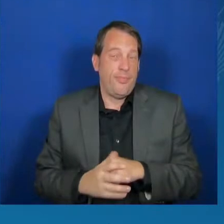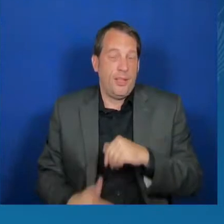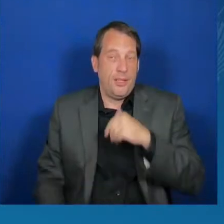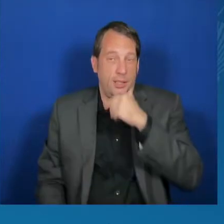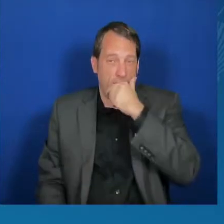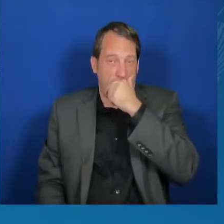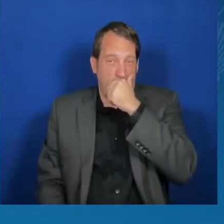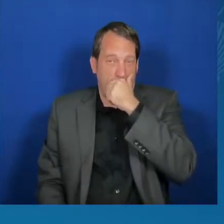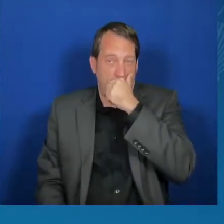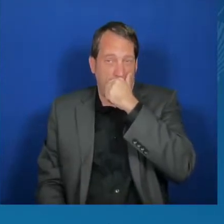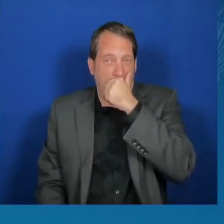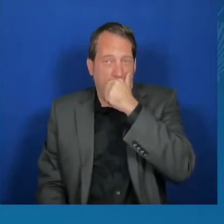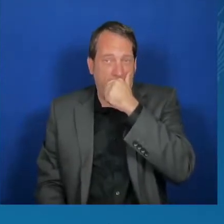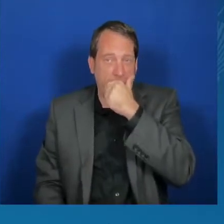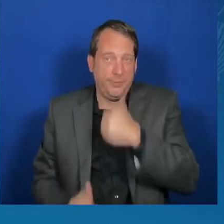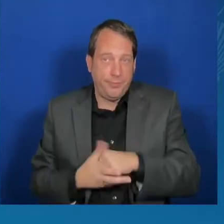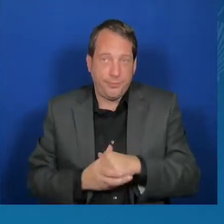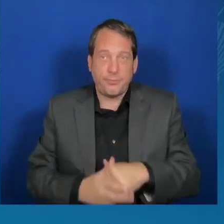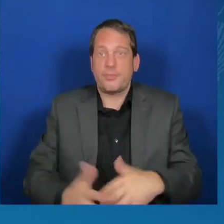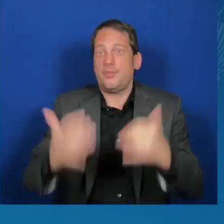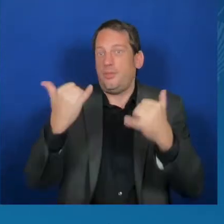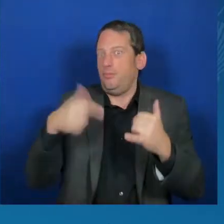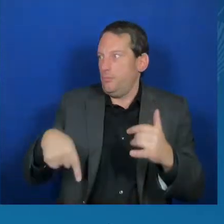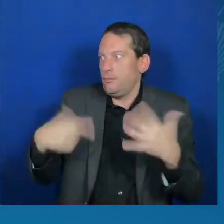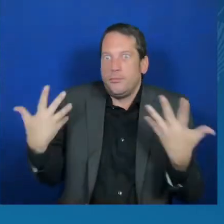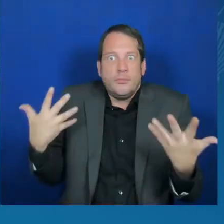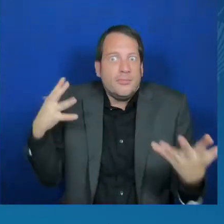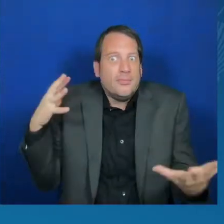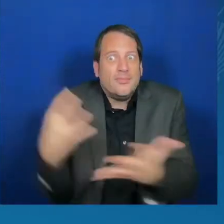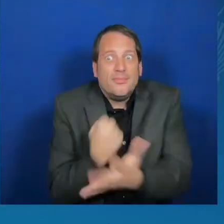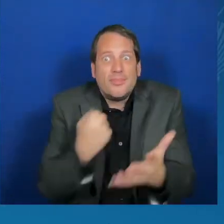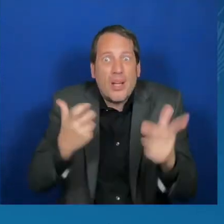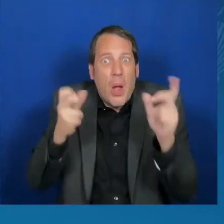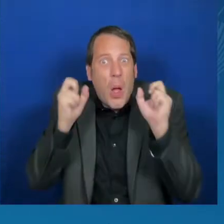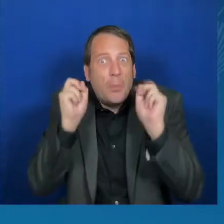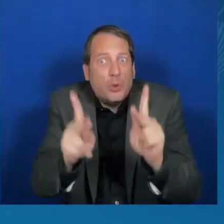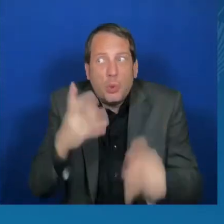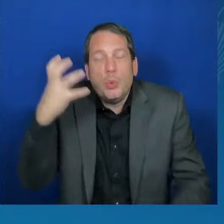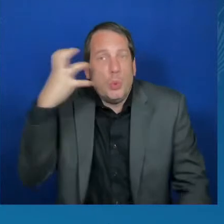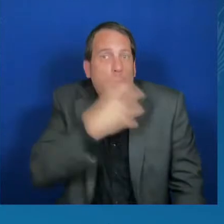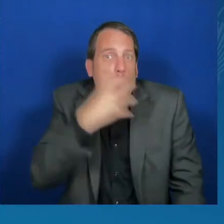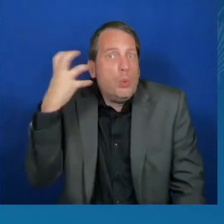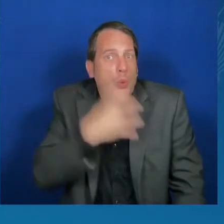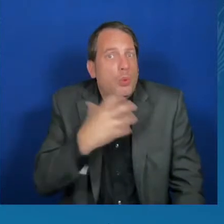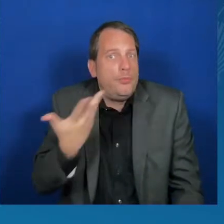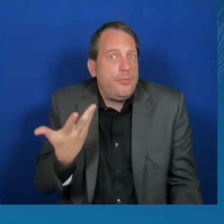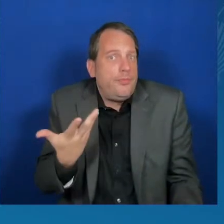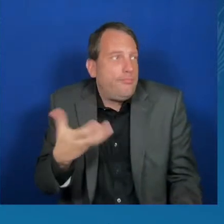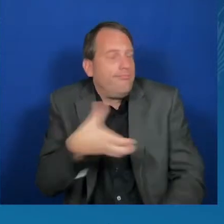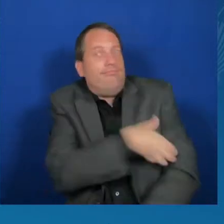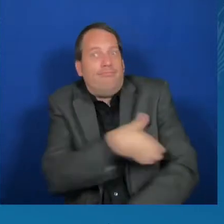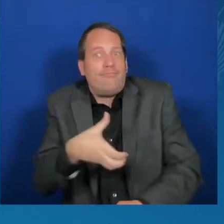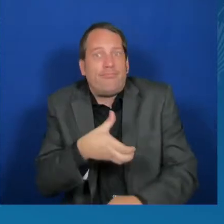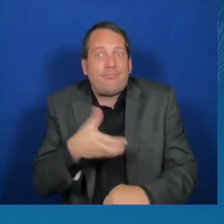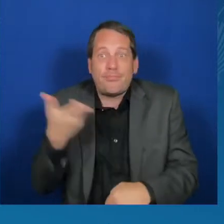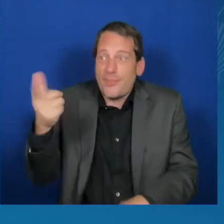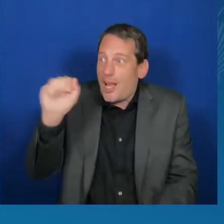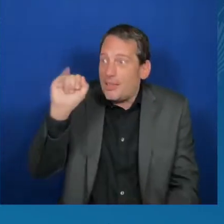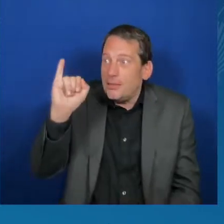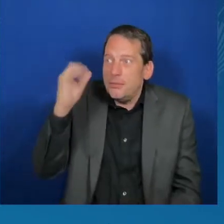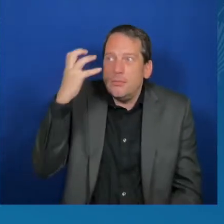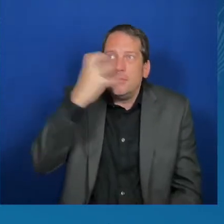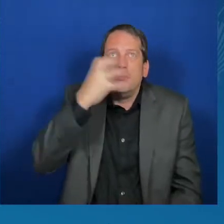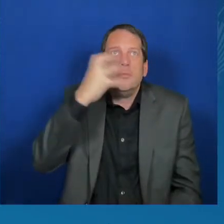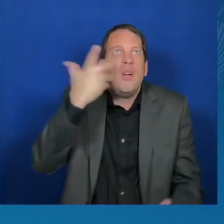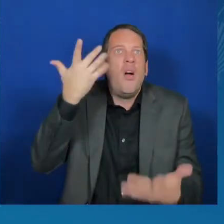The benefits of AI are immense. It could give us the power to fight the climate crisis,